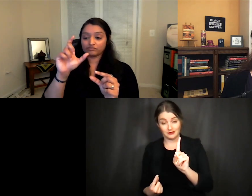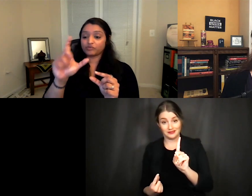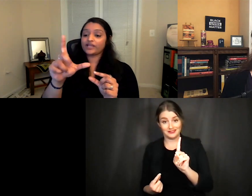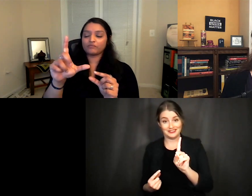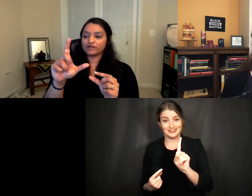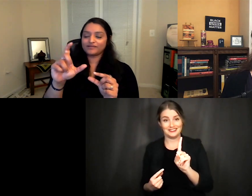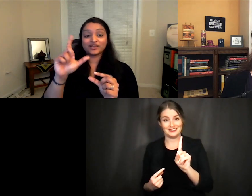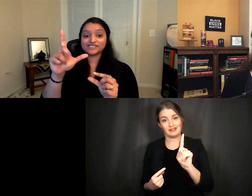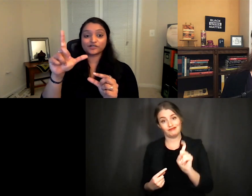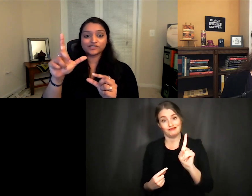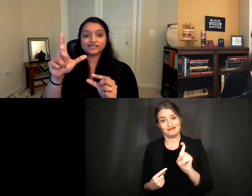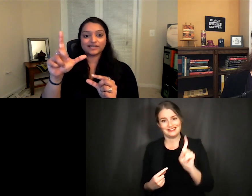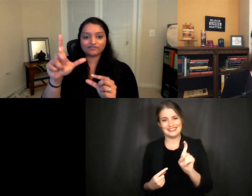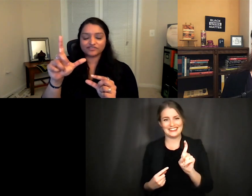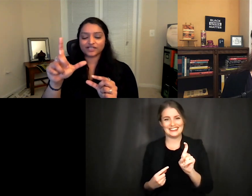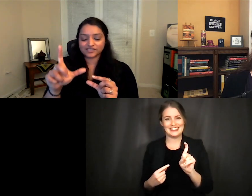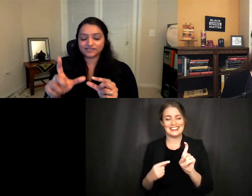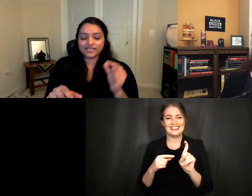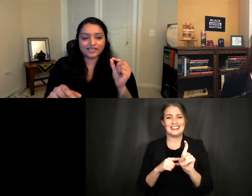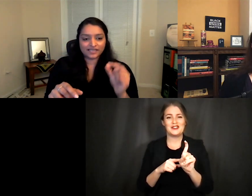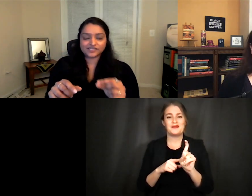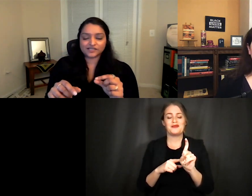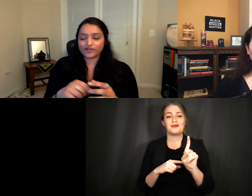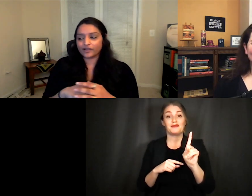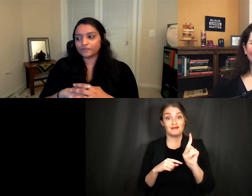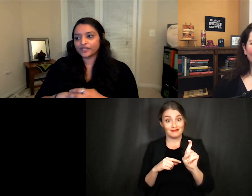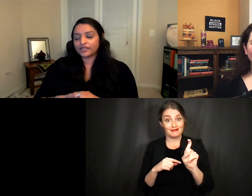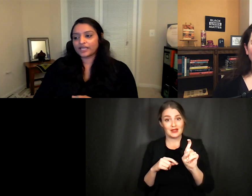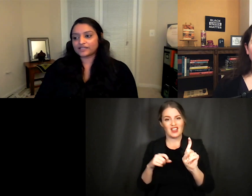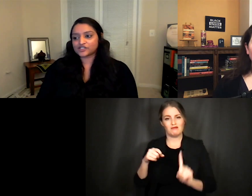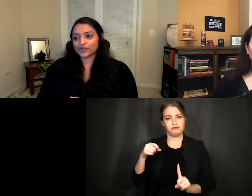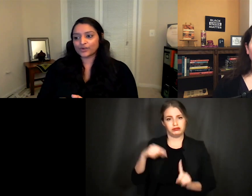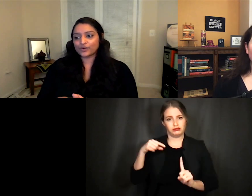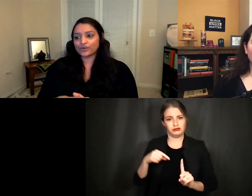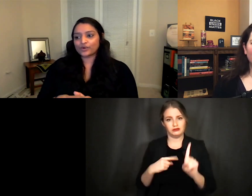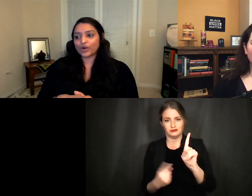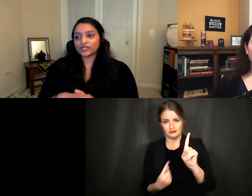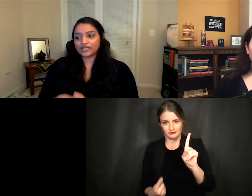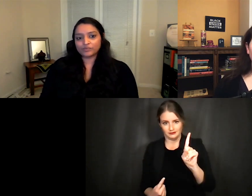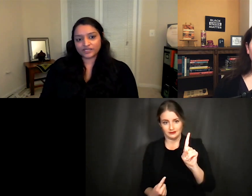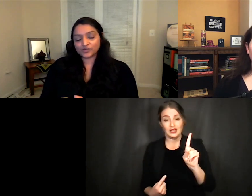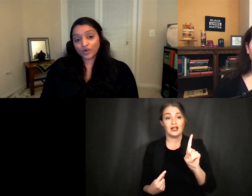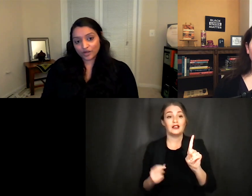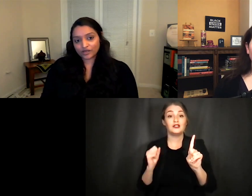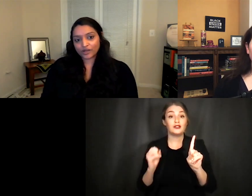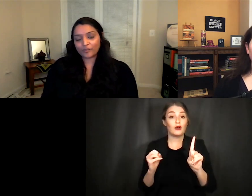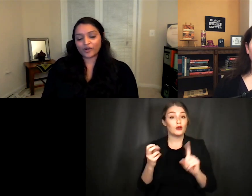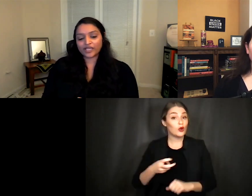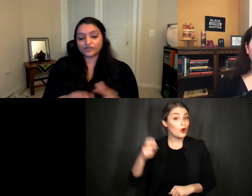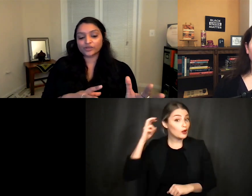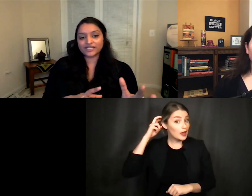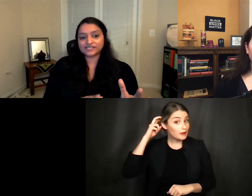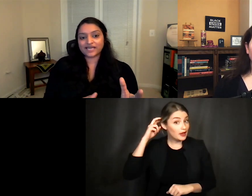have my my stereocilia have deflected it's gonna fire and so cochlear implants work